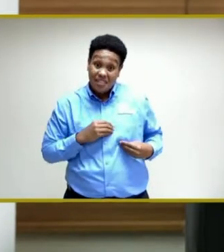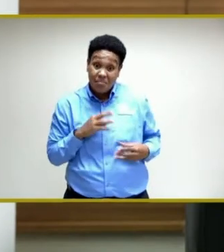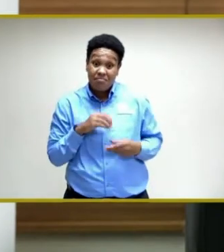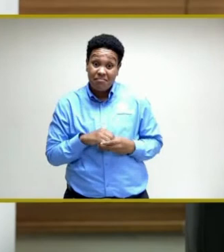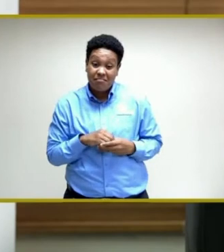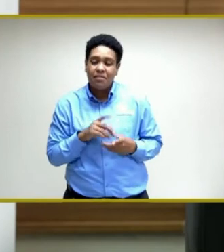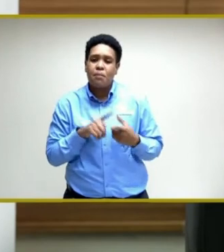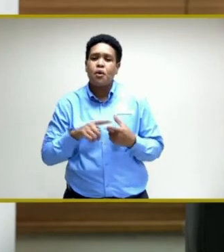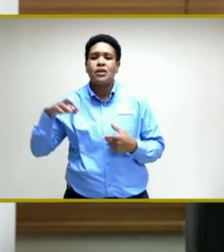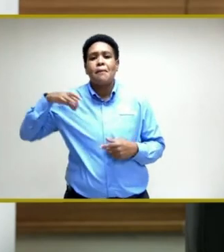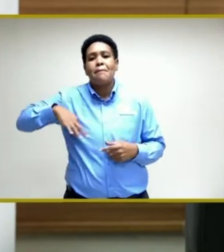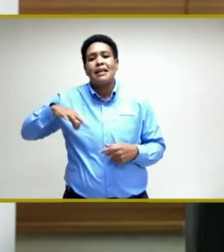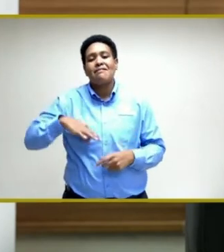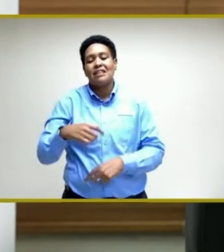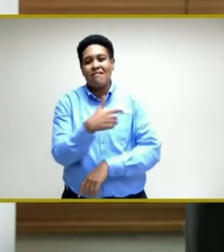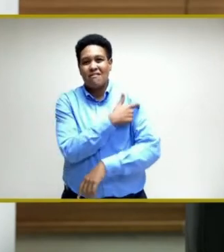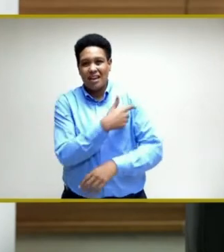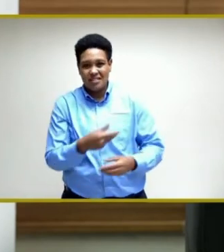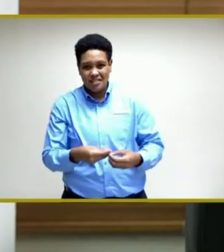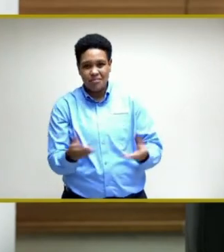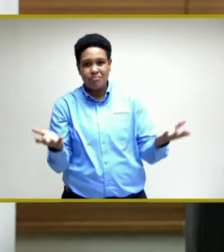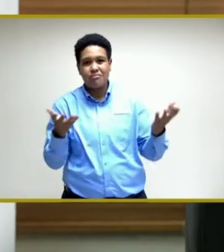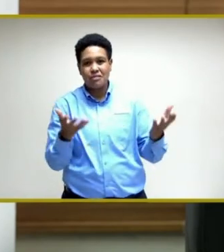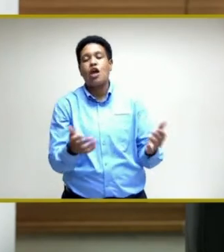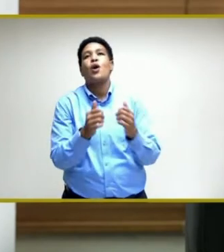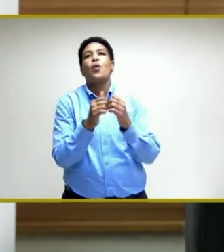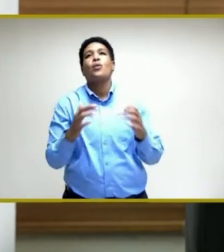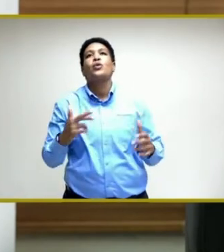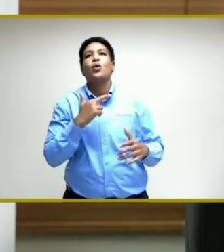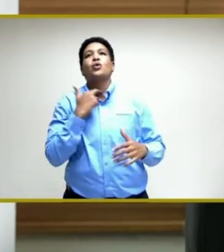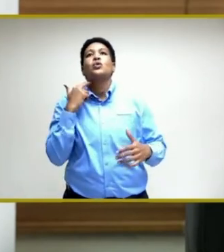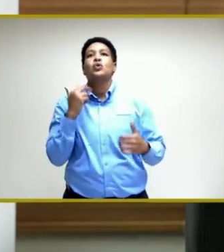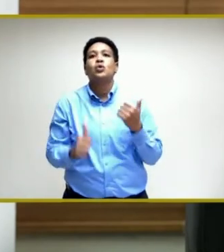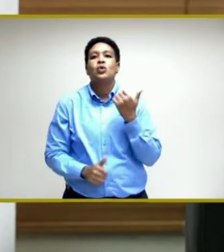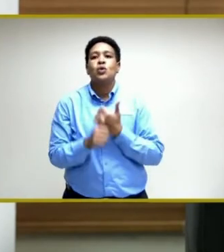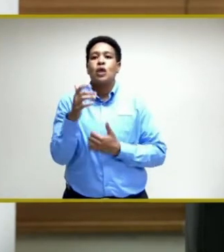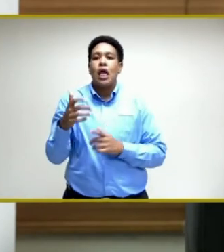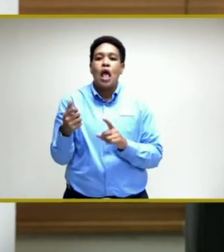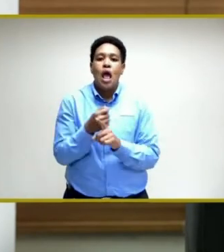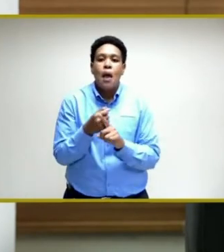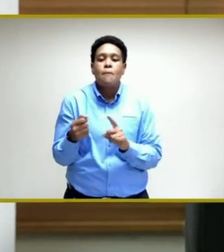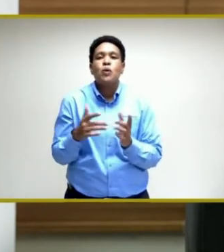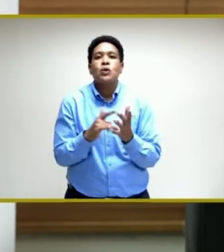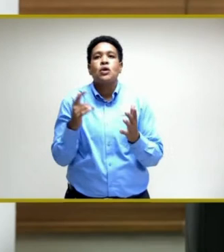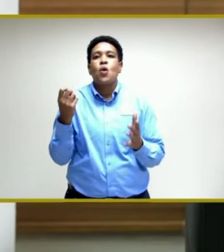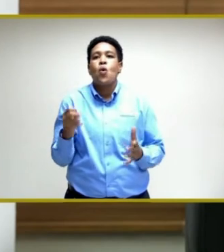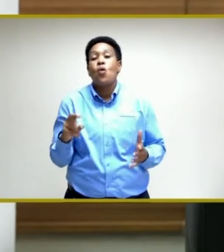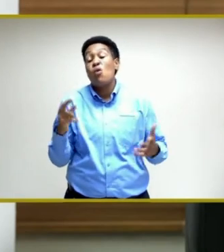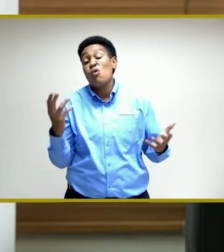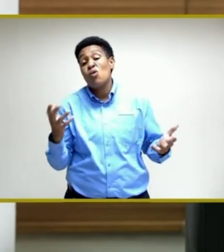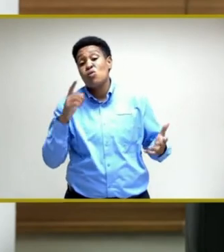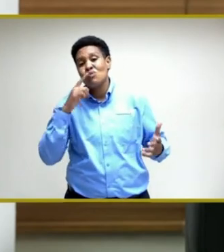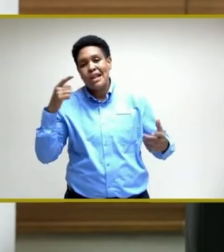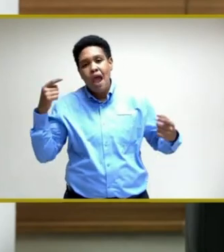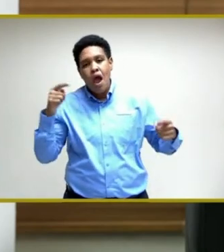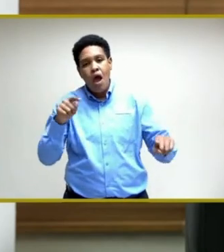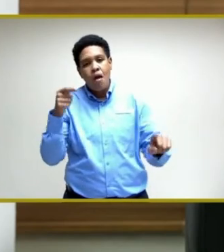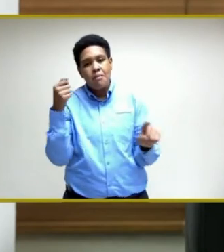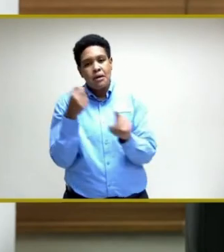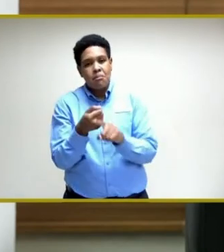benefits of vaccines without being threatened, abused, or even done harm.